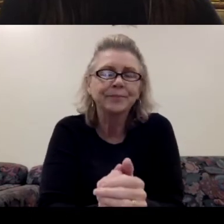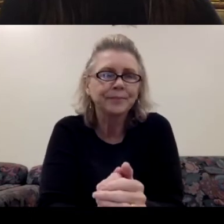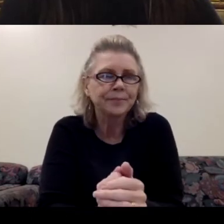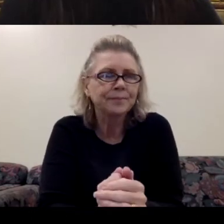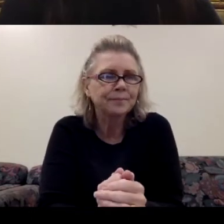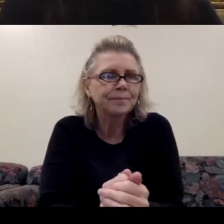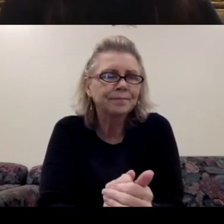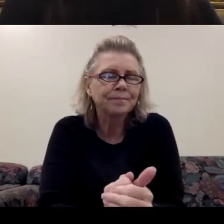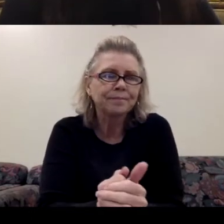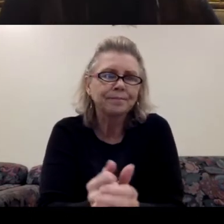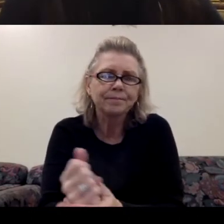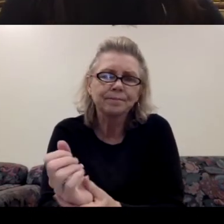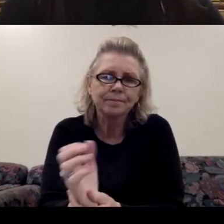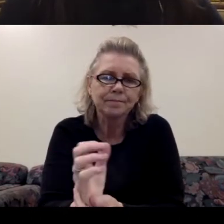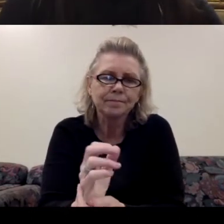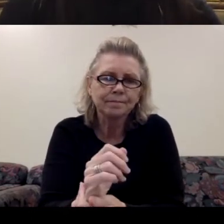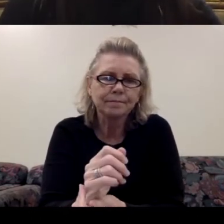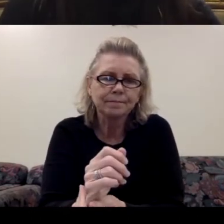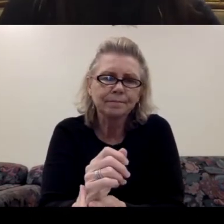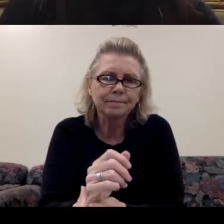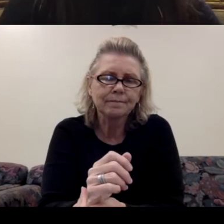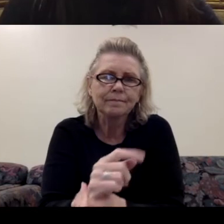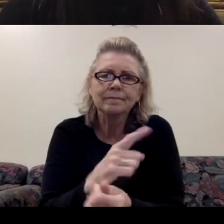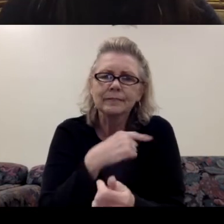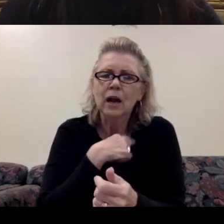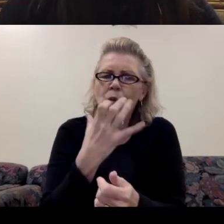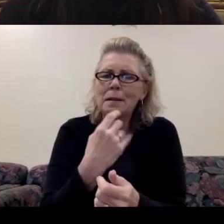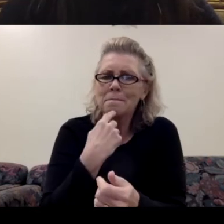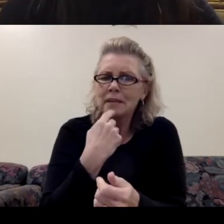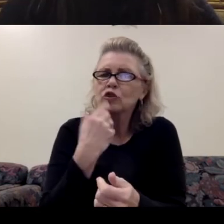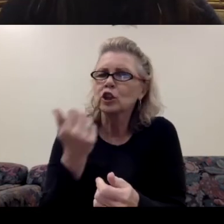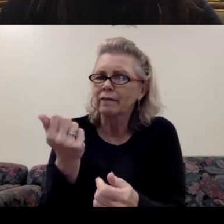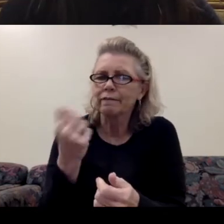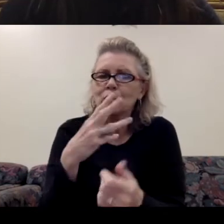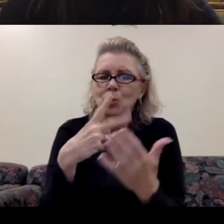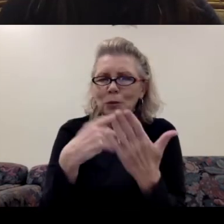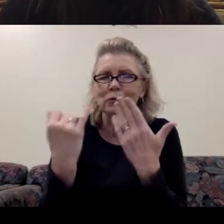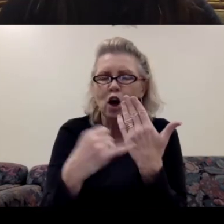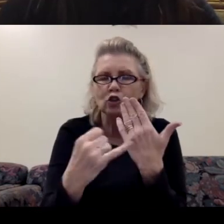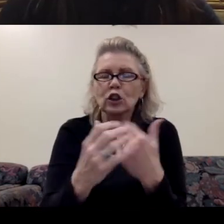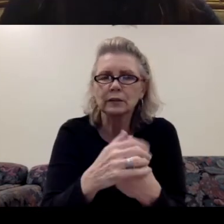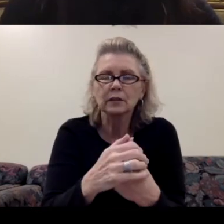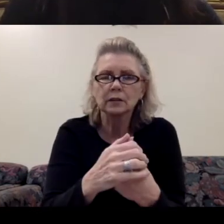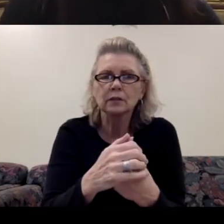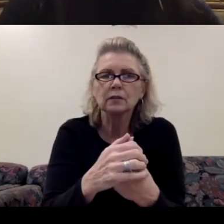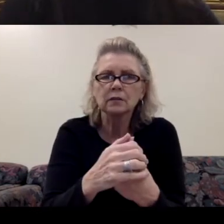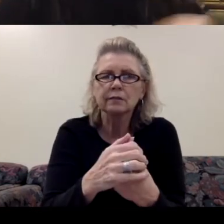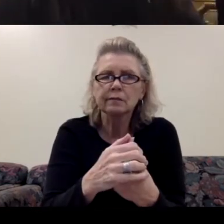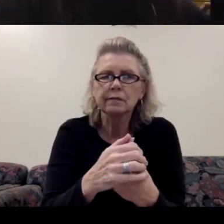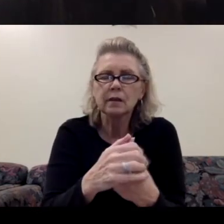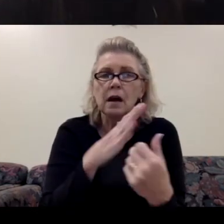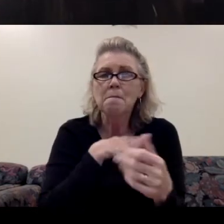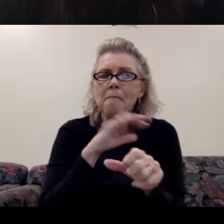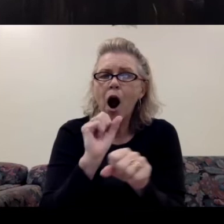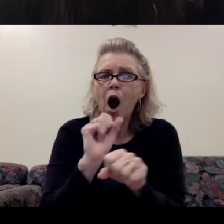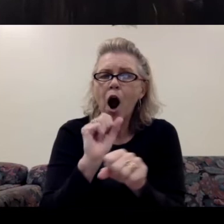There, um, I w want to mention a few, a few projects because they, there's, um, I, my work